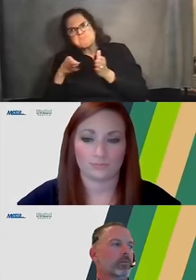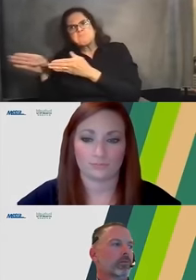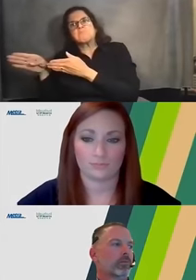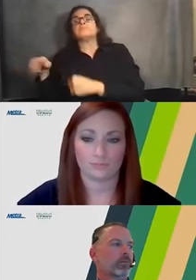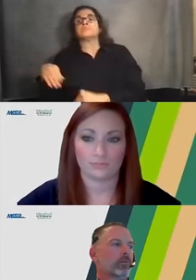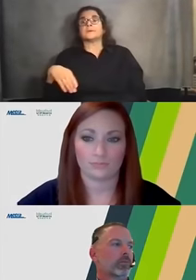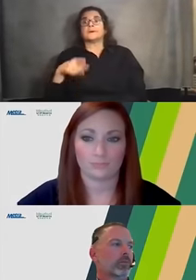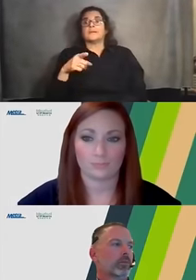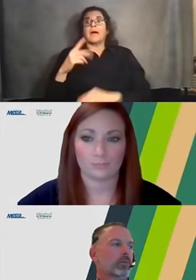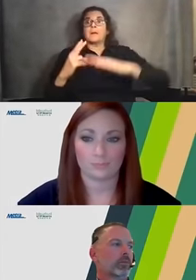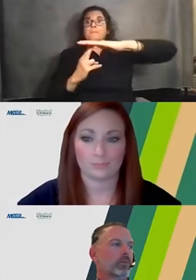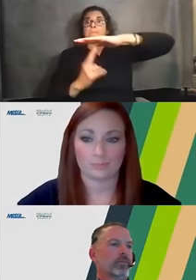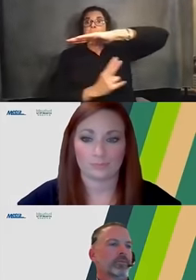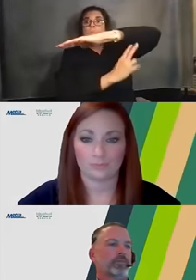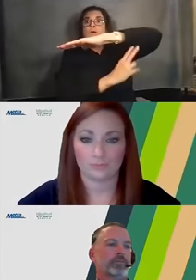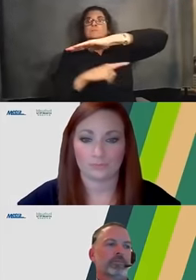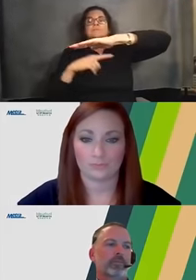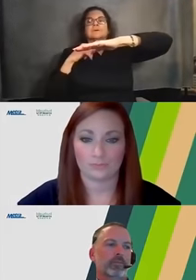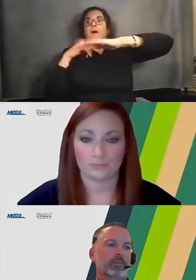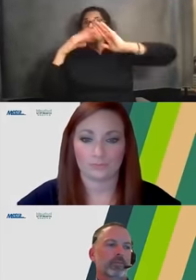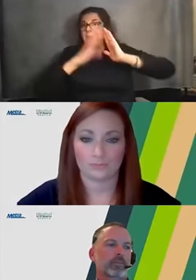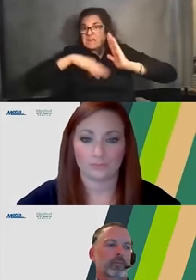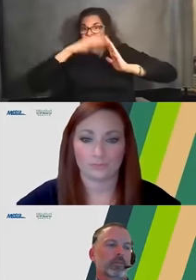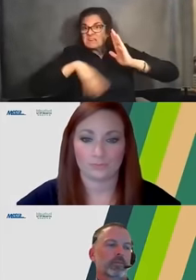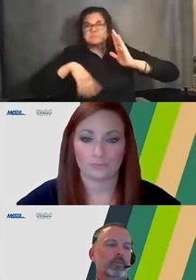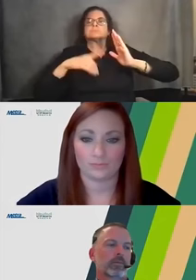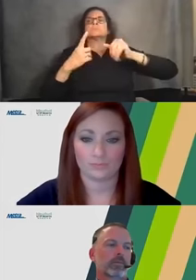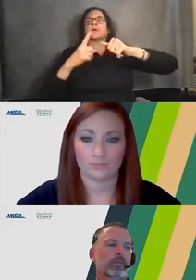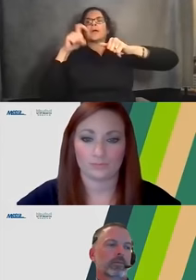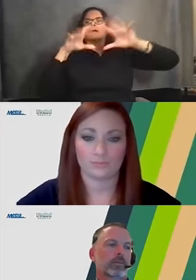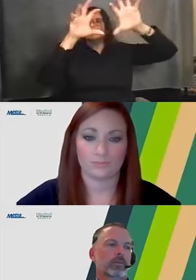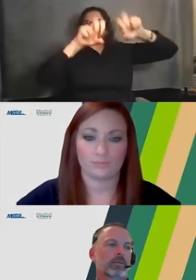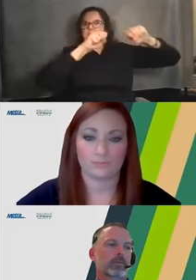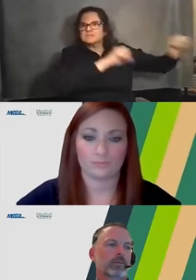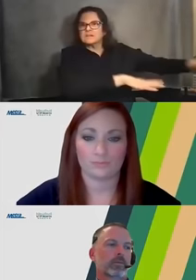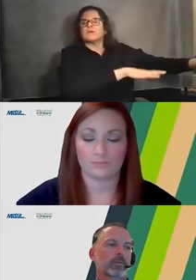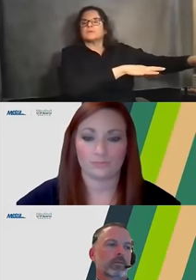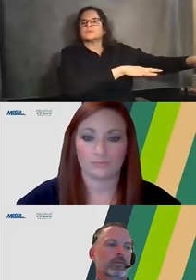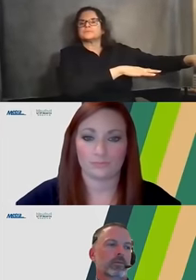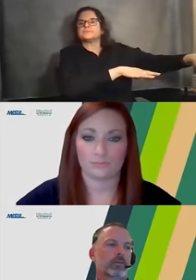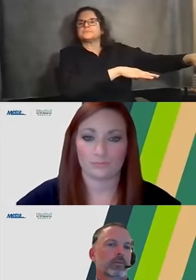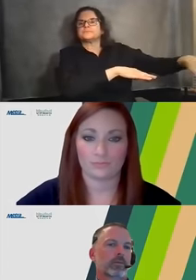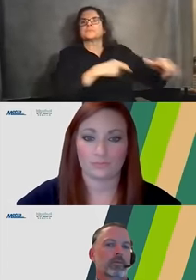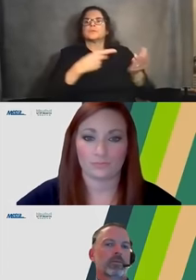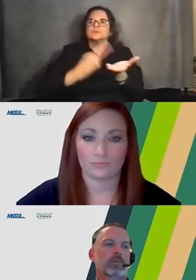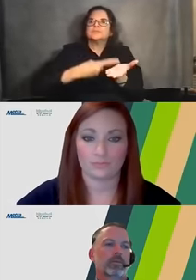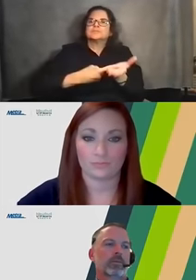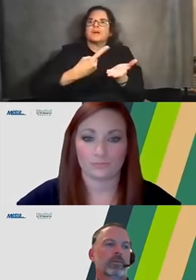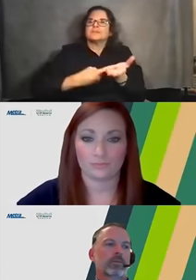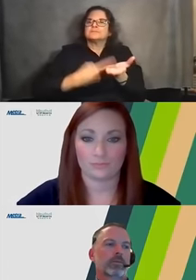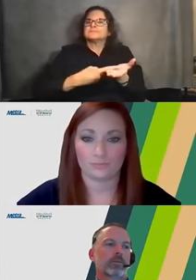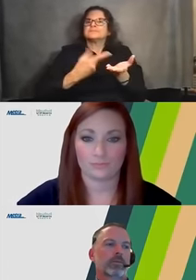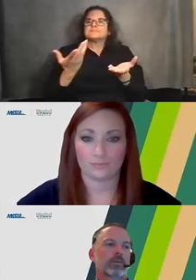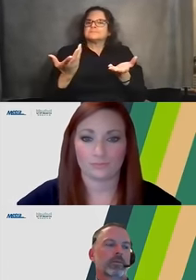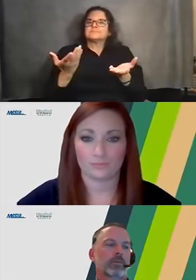has to be removed as part of the replacement. But we are already discussing, you know, different opportunities there may